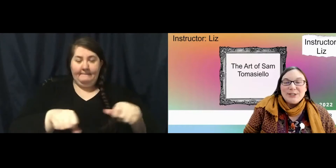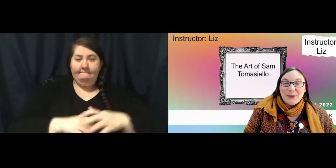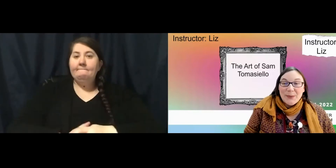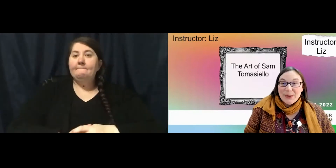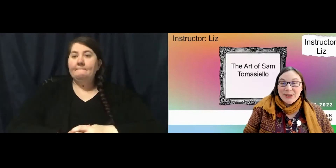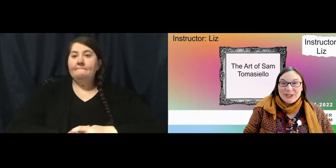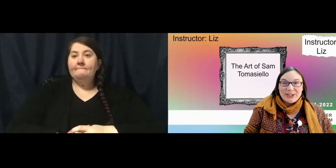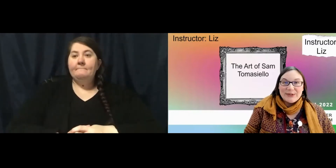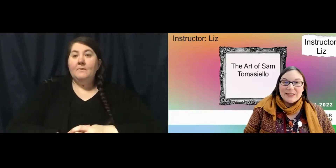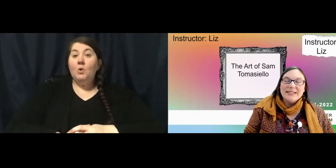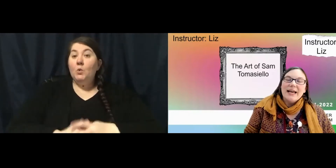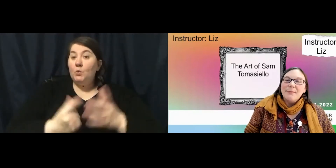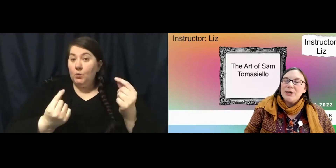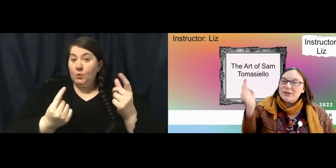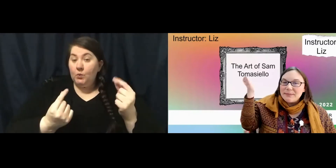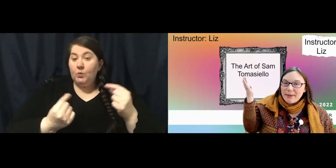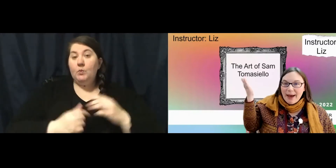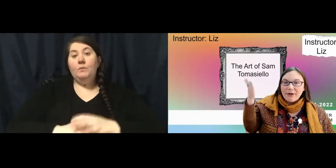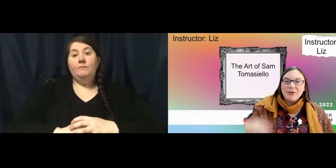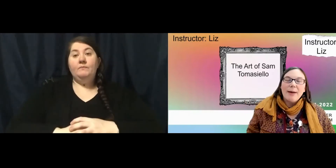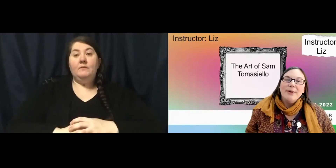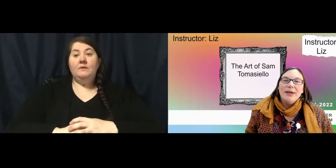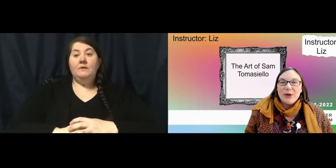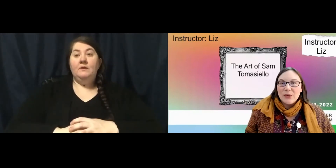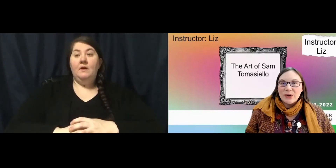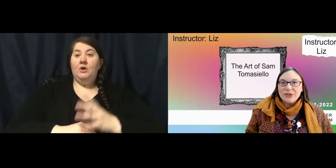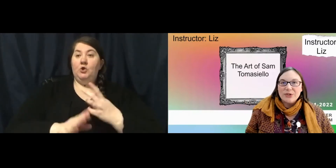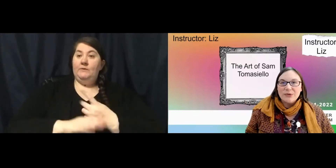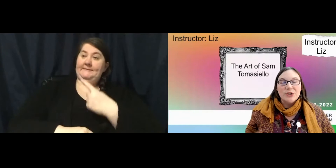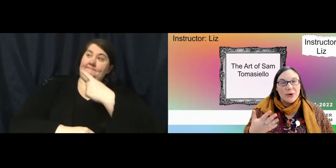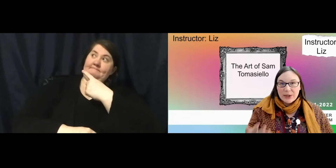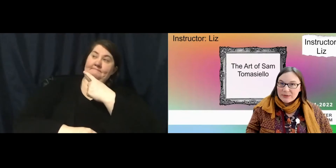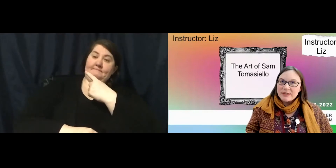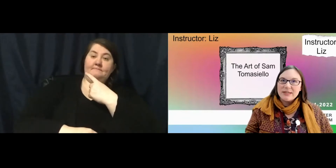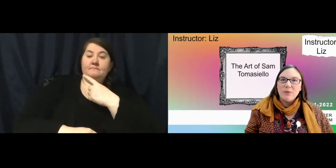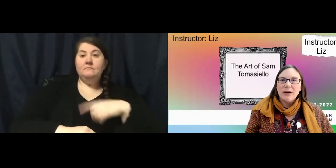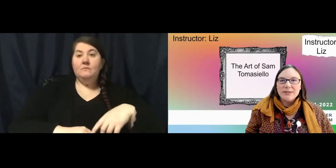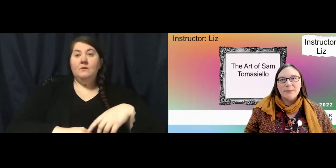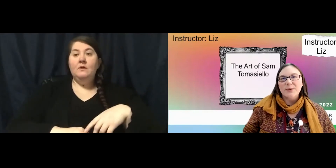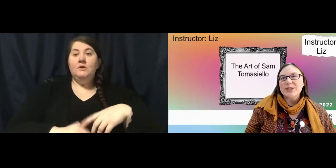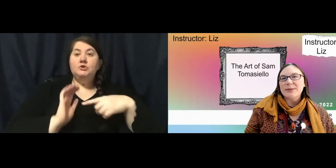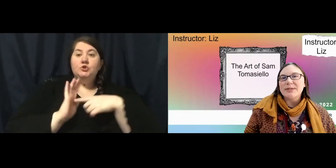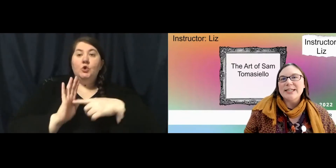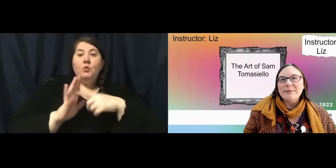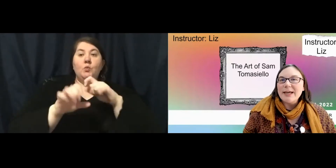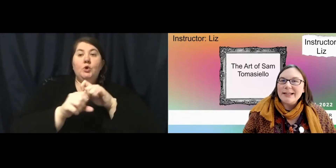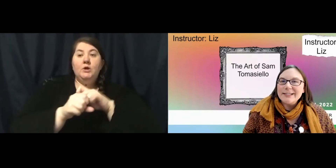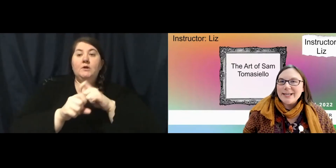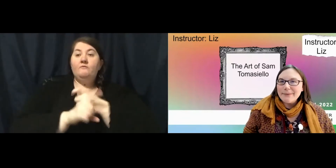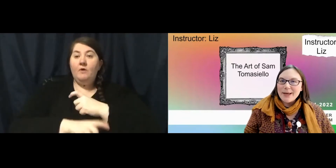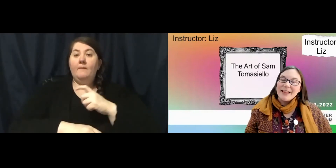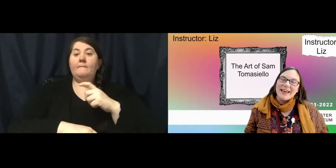So, what we're going to do is I'm going to use my backdrop in order to show you some works from the Worcester Art Museum